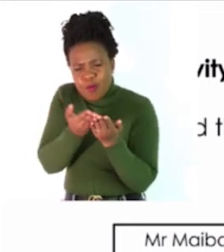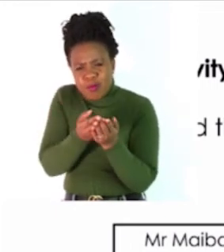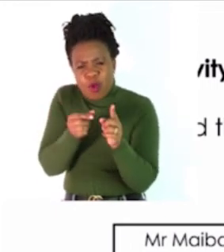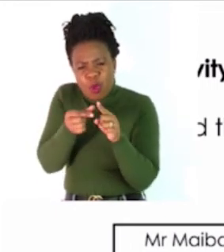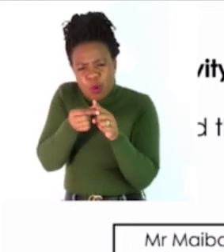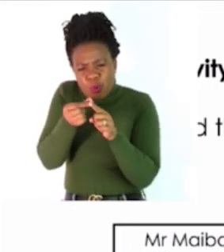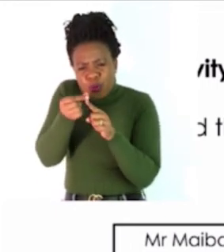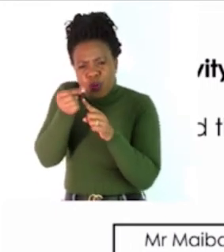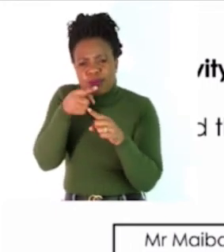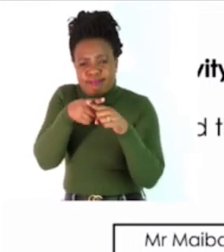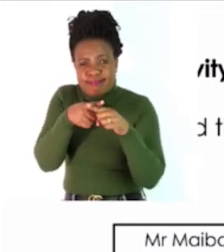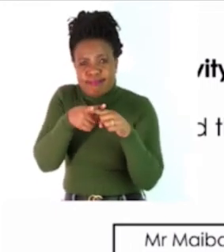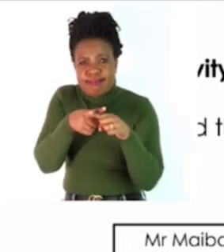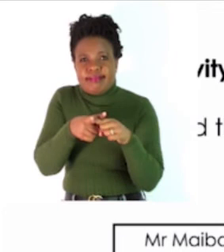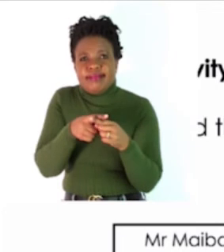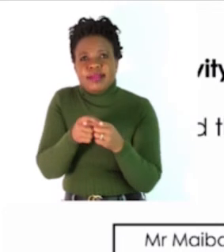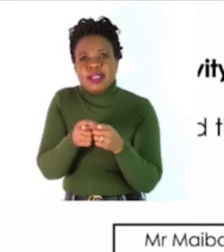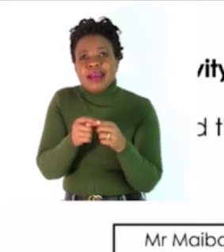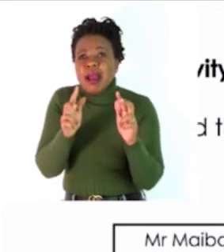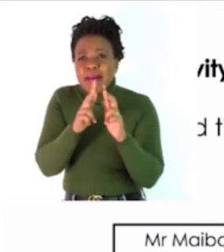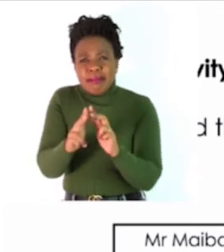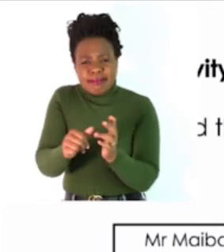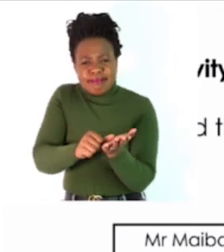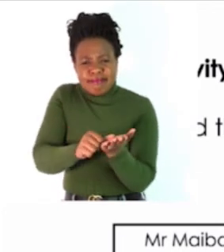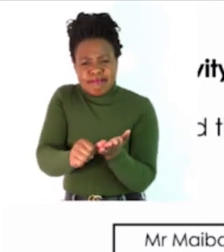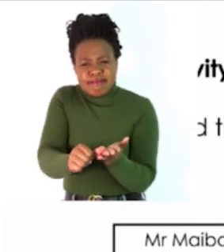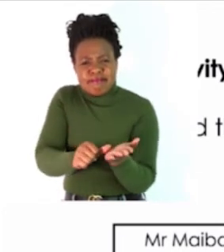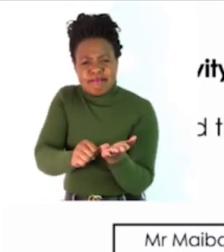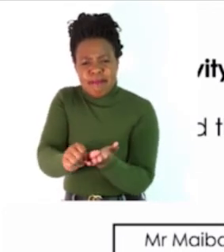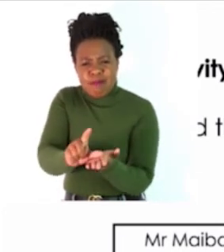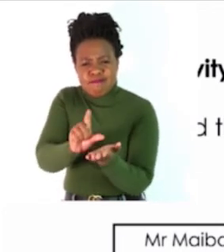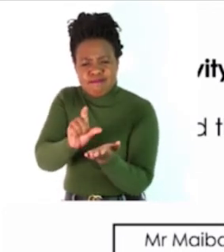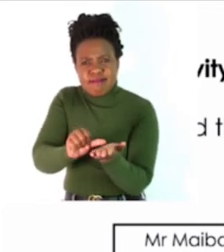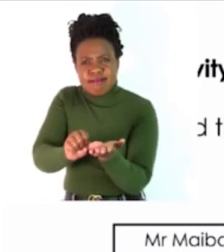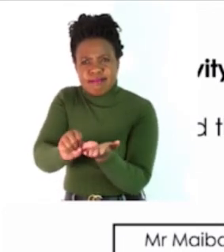people paid lots of money to get the best meat